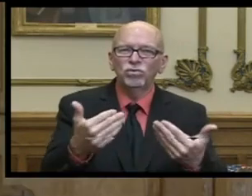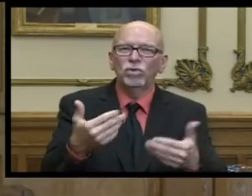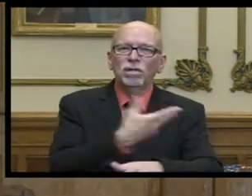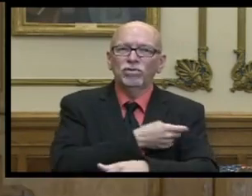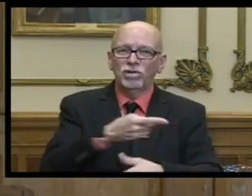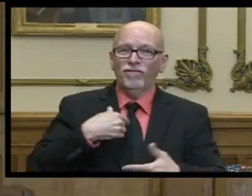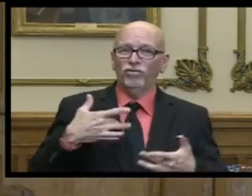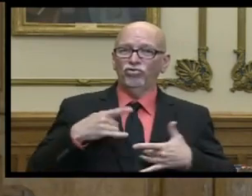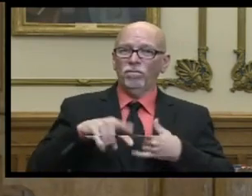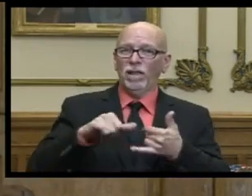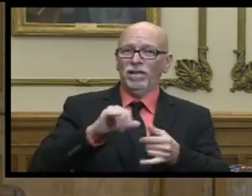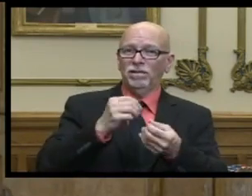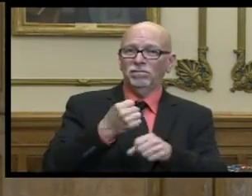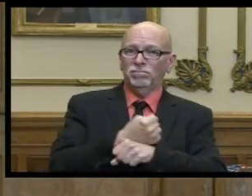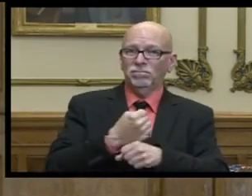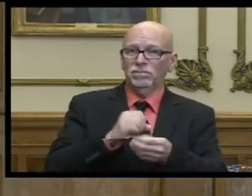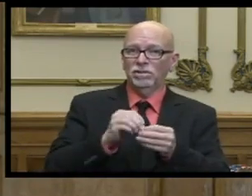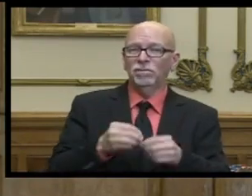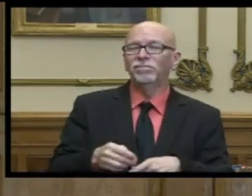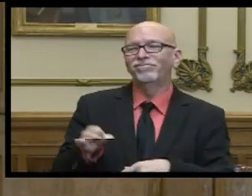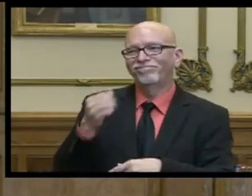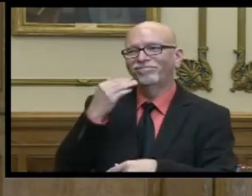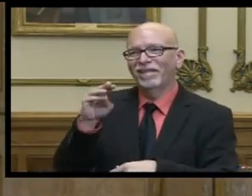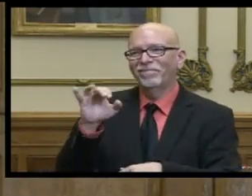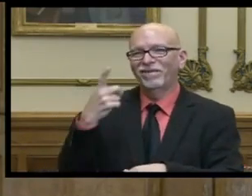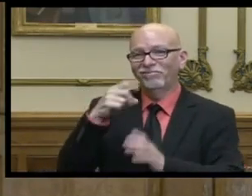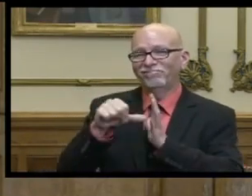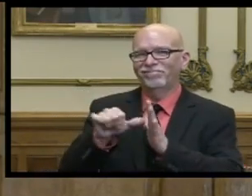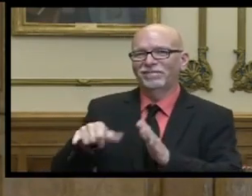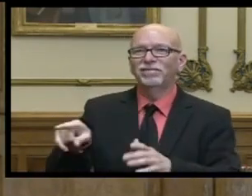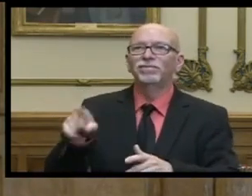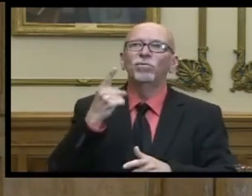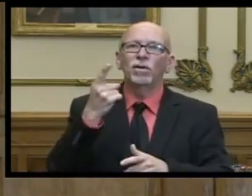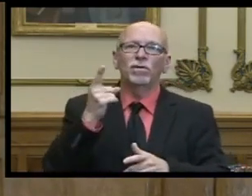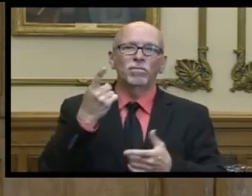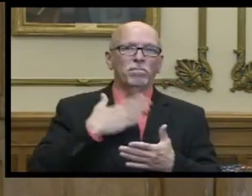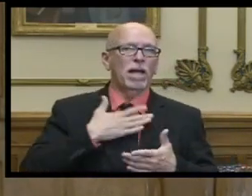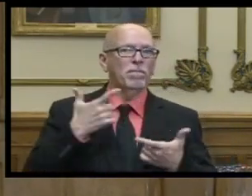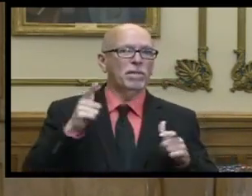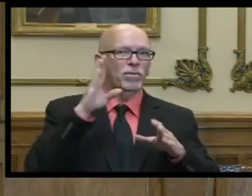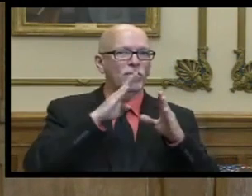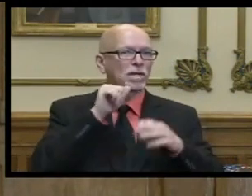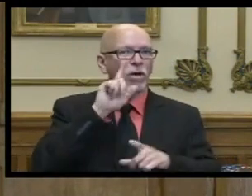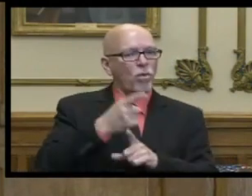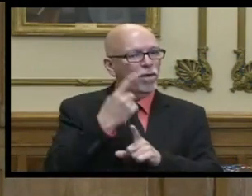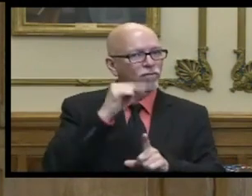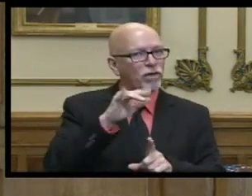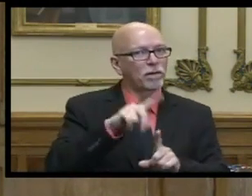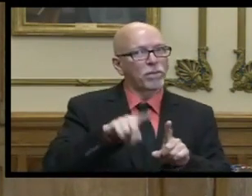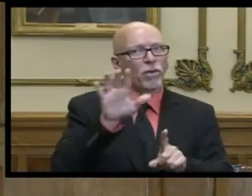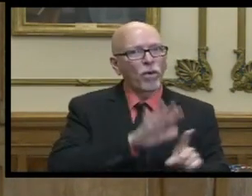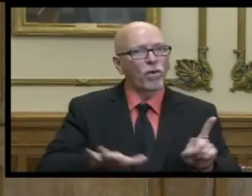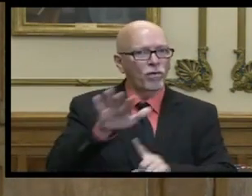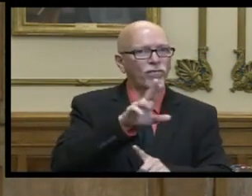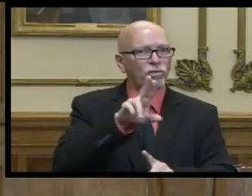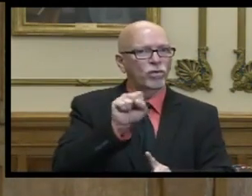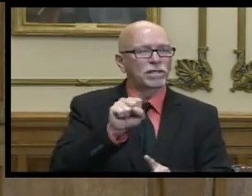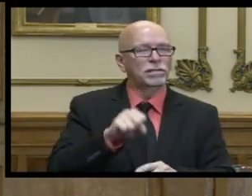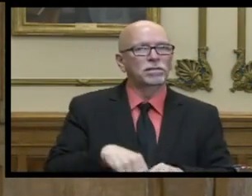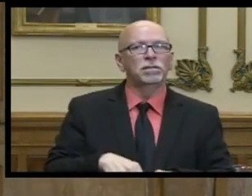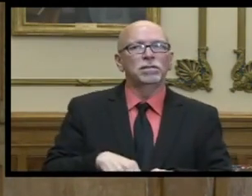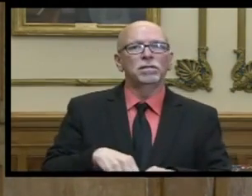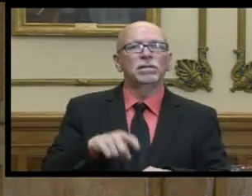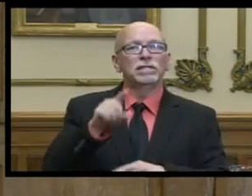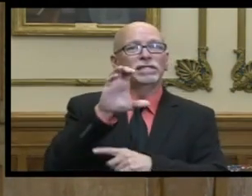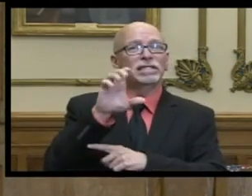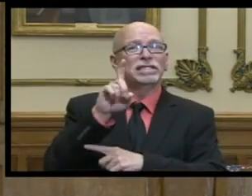about those numbers now thank you mitch for highlighting that that has certainly been a worry not just in the state of indiana but across the united states um